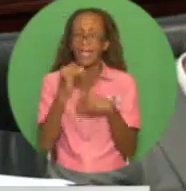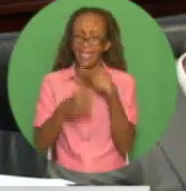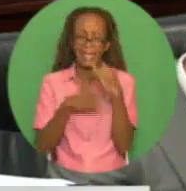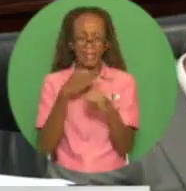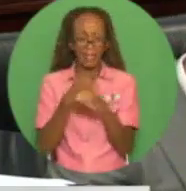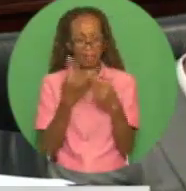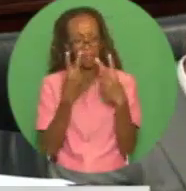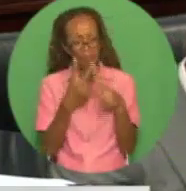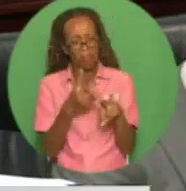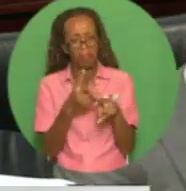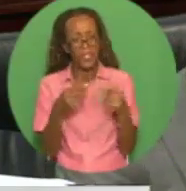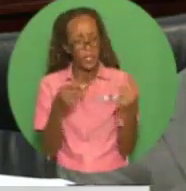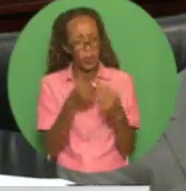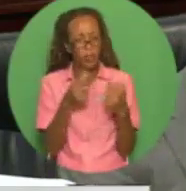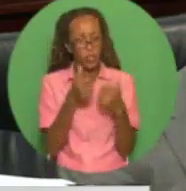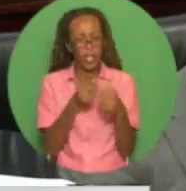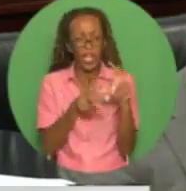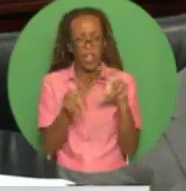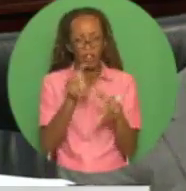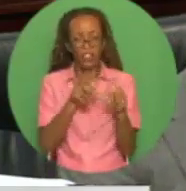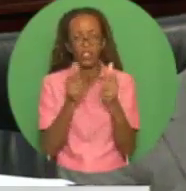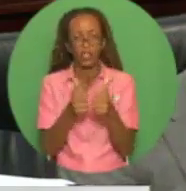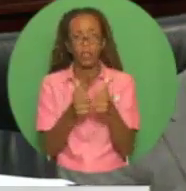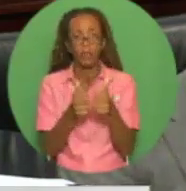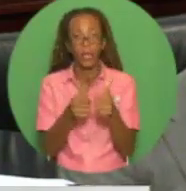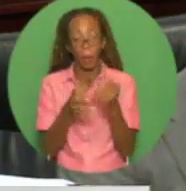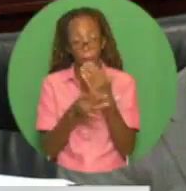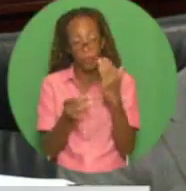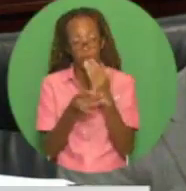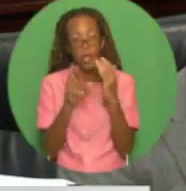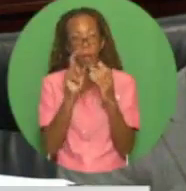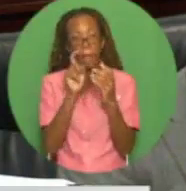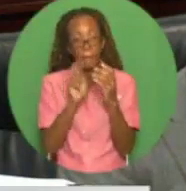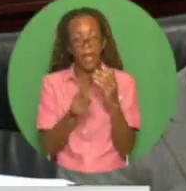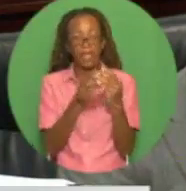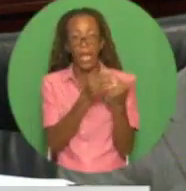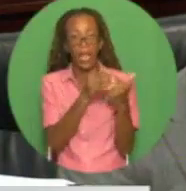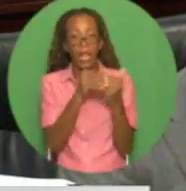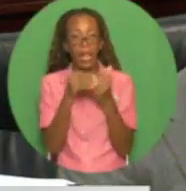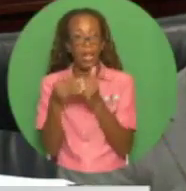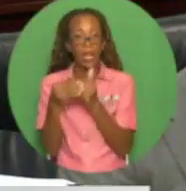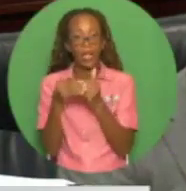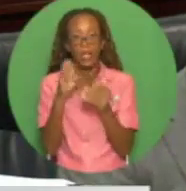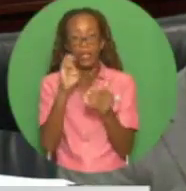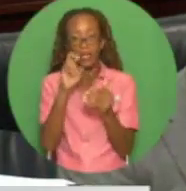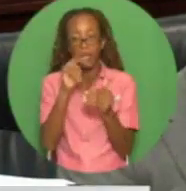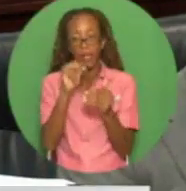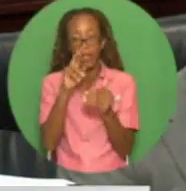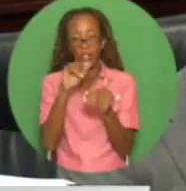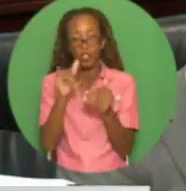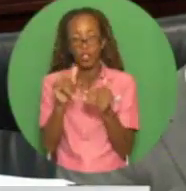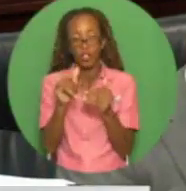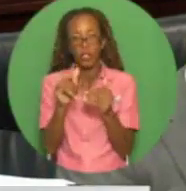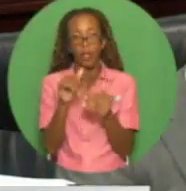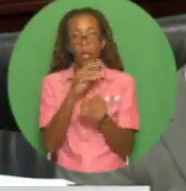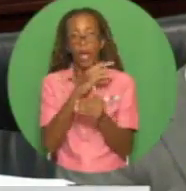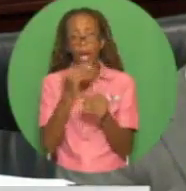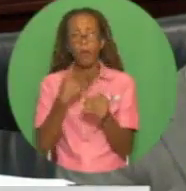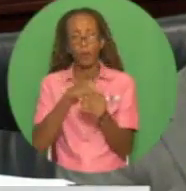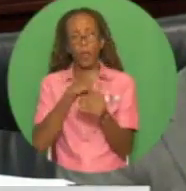It will be a leader in the local energy sector, and it will be an employer of choice and a source of national pride.